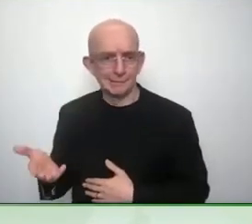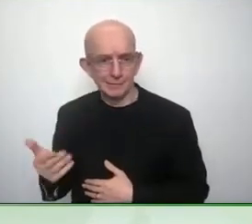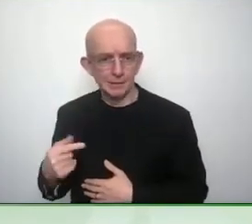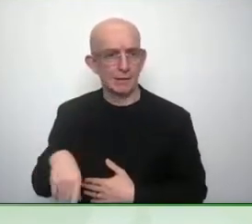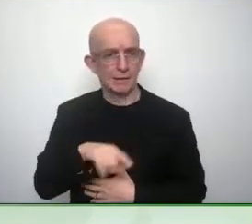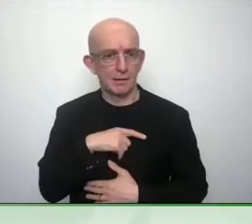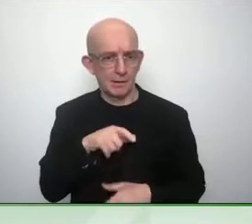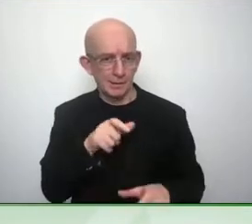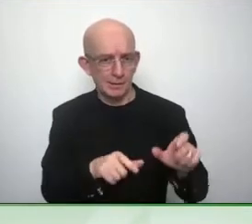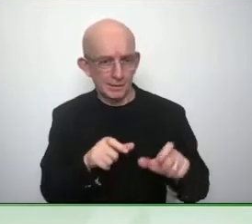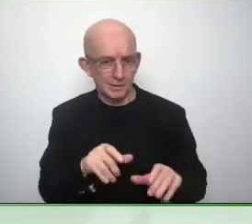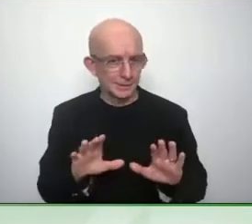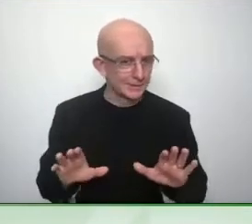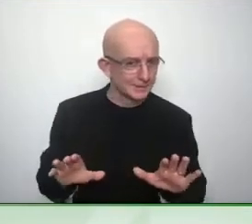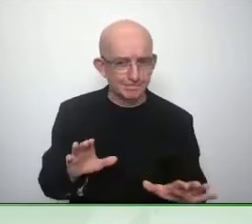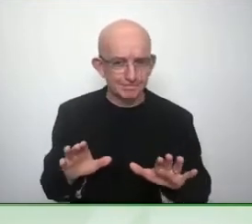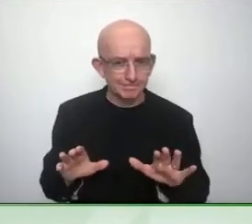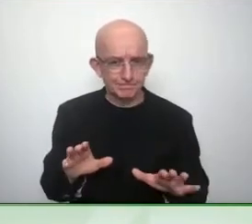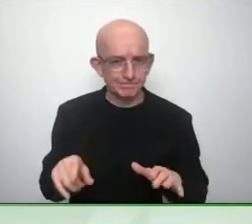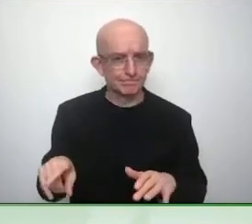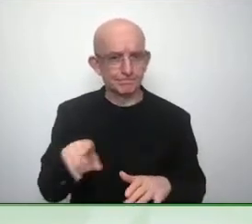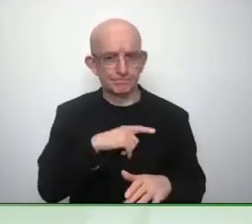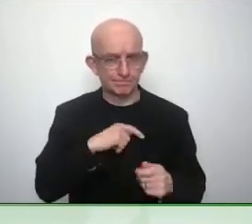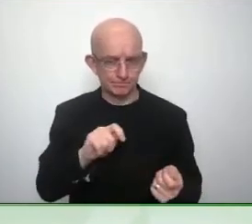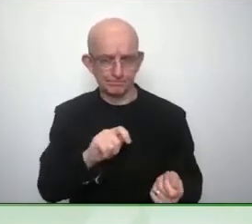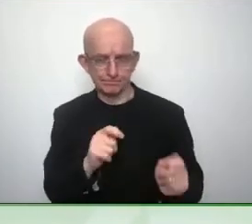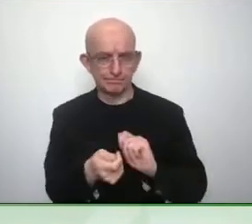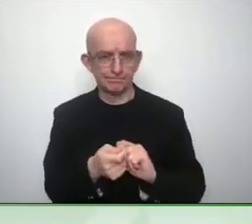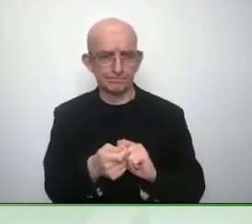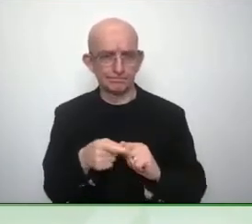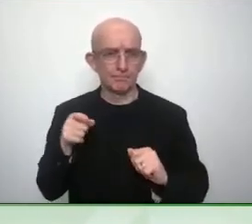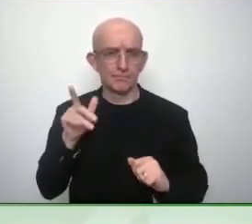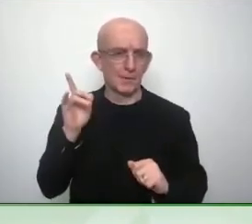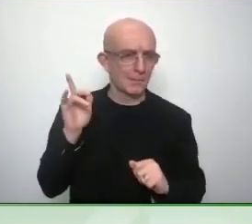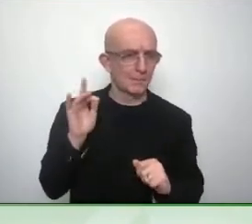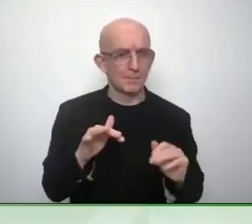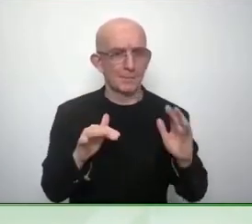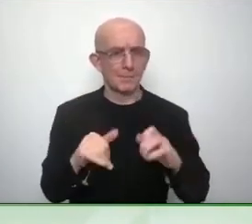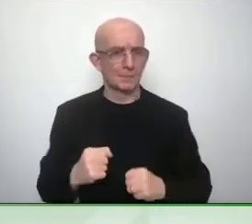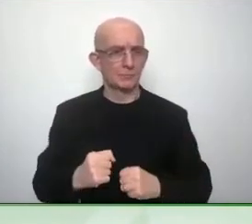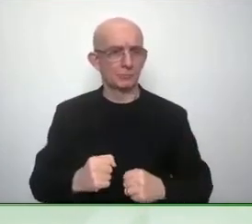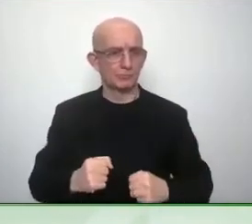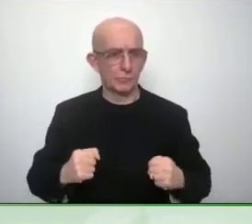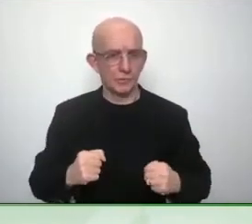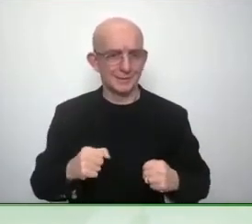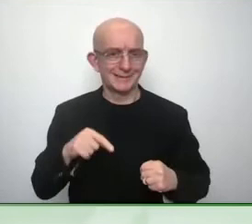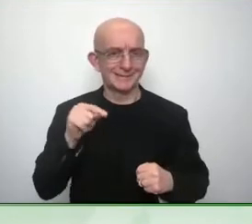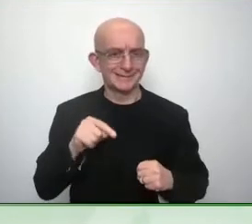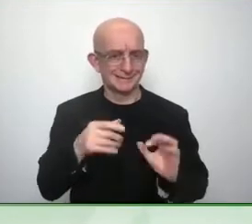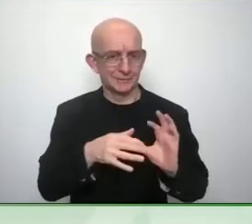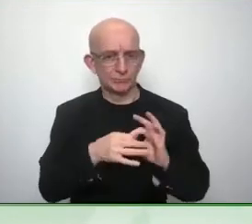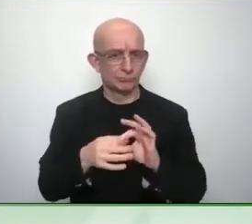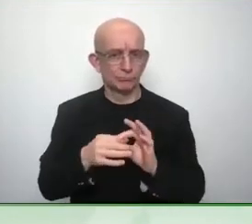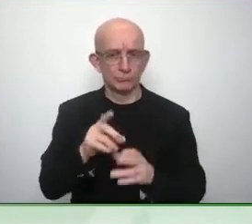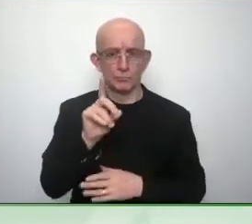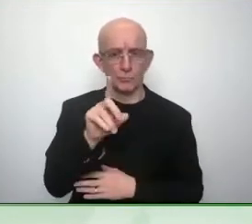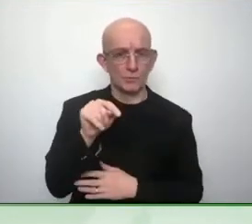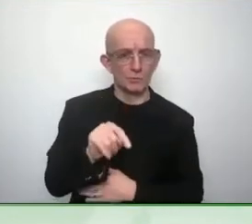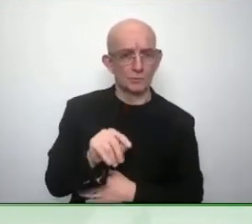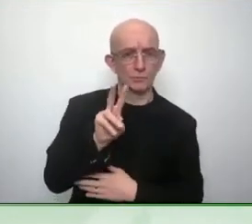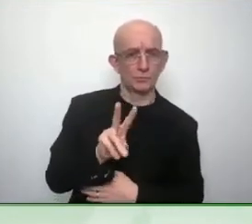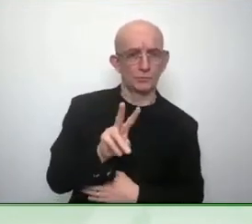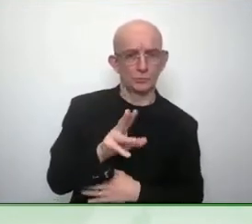CEO so I'll be the CEO of Billion Strong and then I thought but then once it gets going um I have a perfect candidate for it